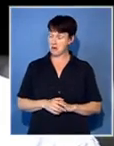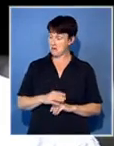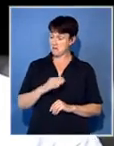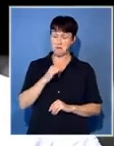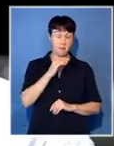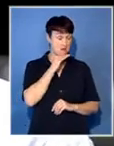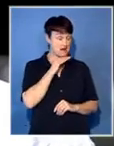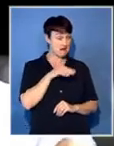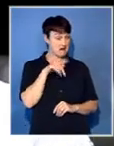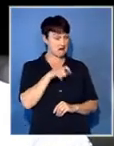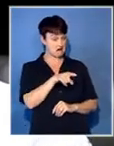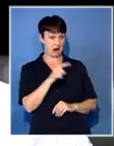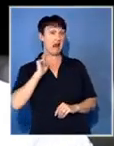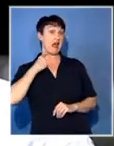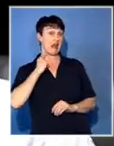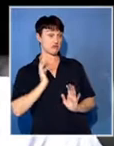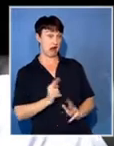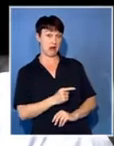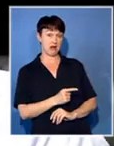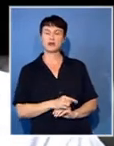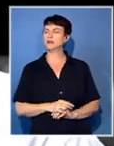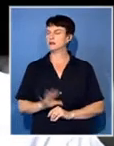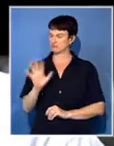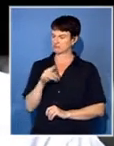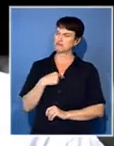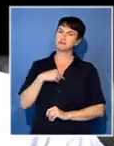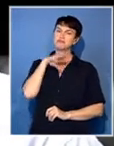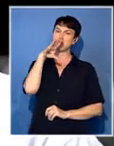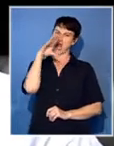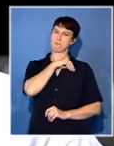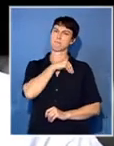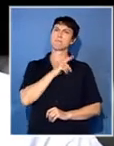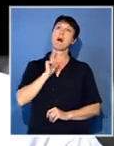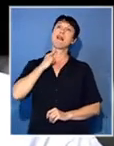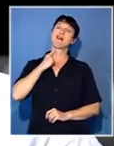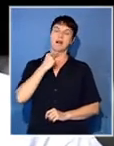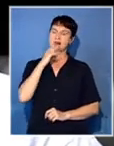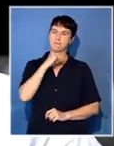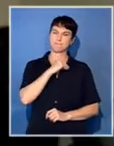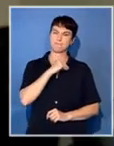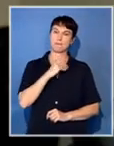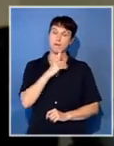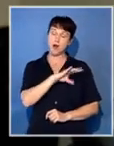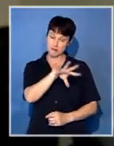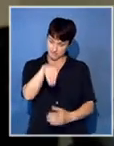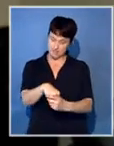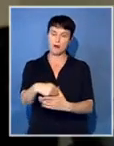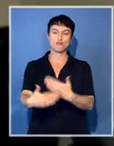respect those leaders but all those unions that were sitting there were part of the manifesto process